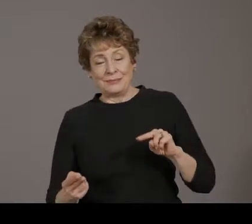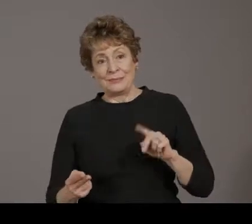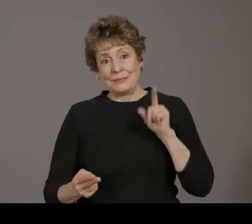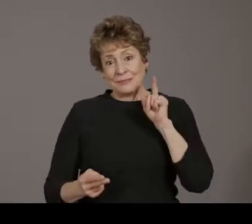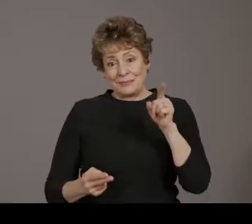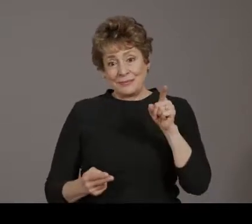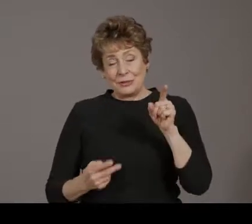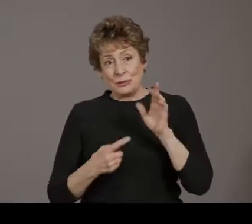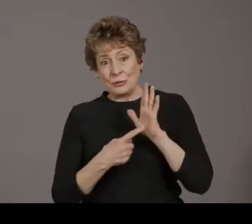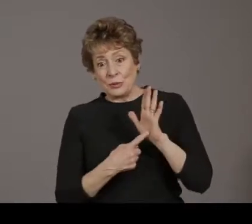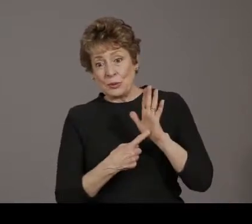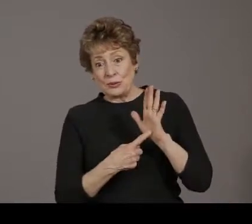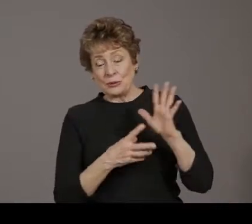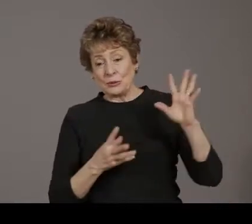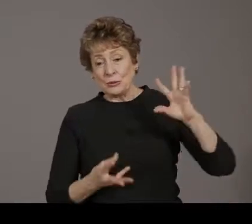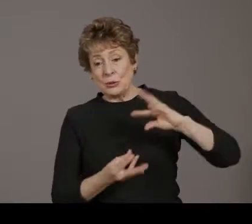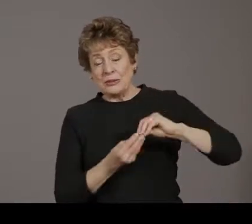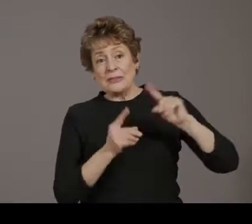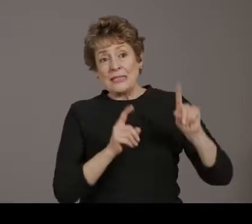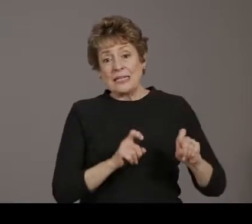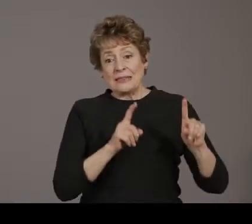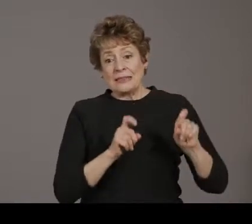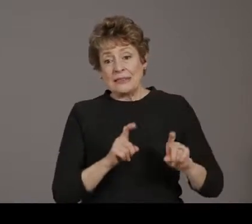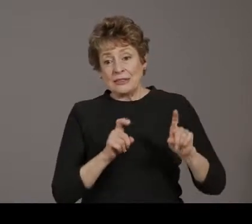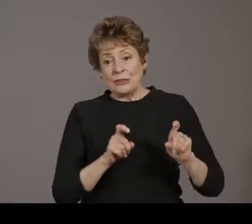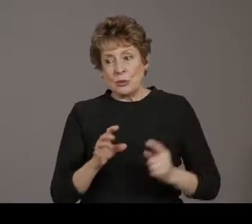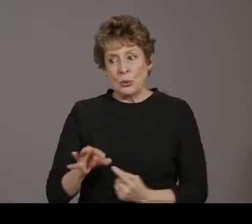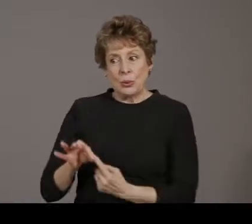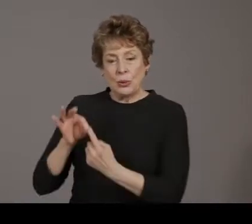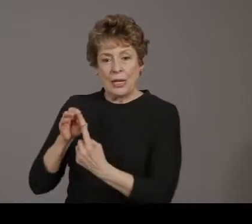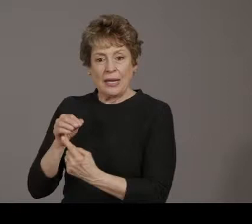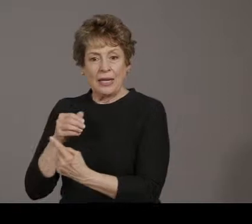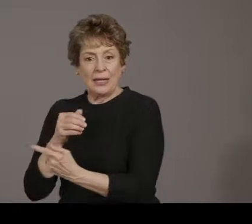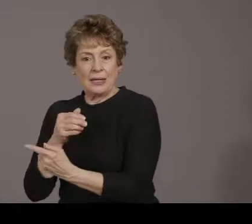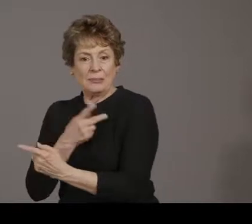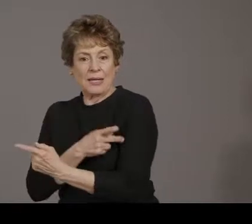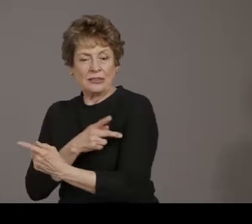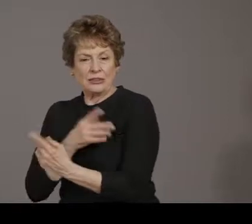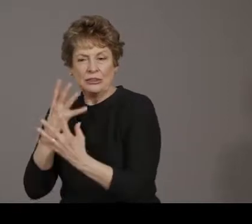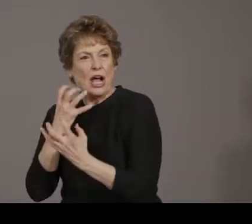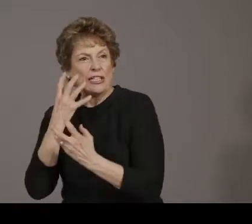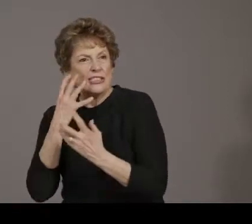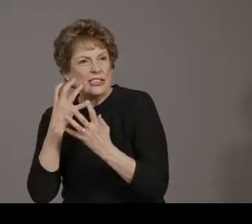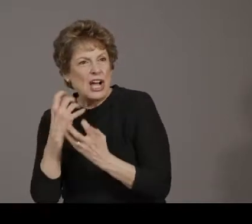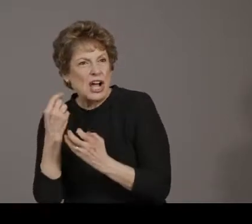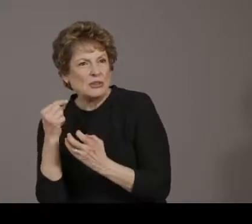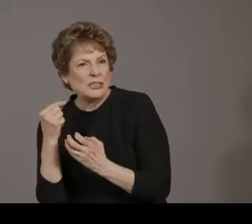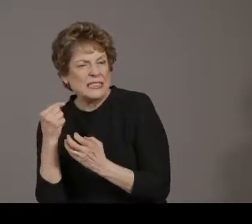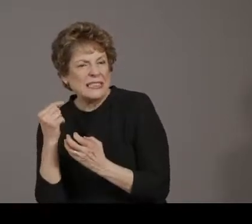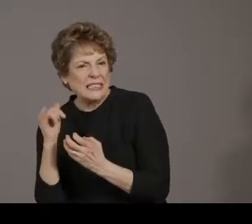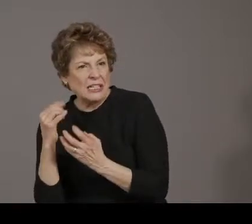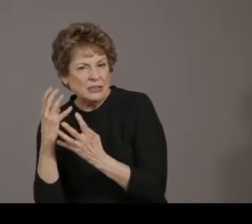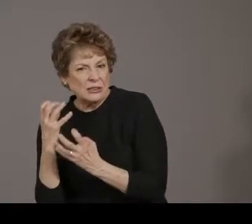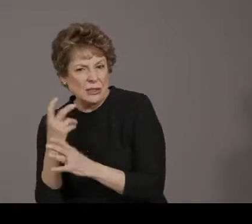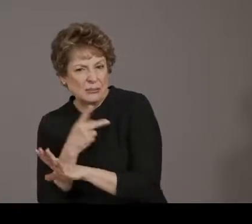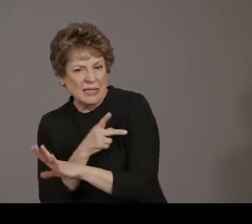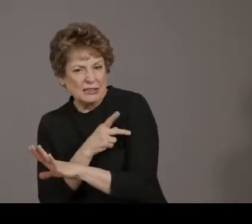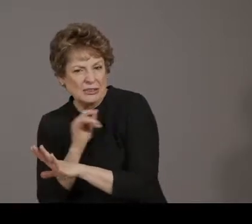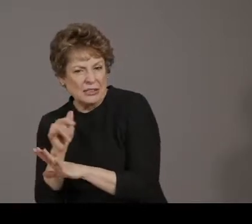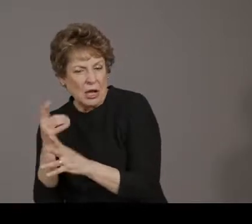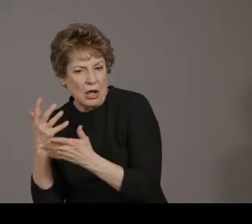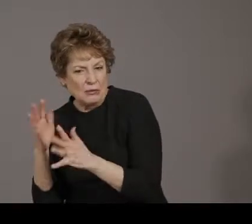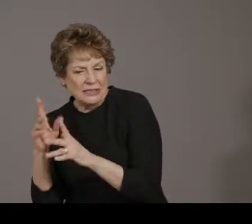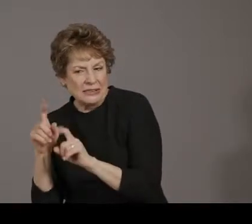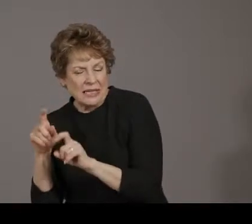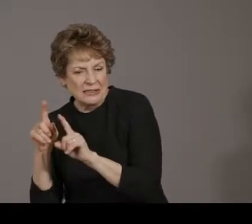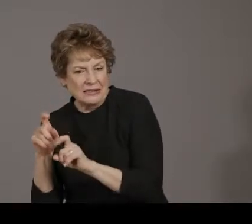of unique patients is the dark green bars. The number of tests that are performed in patients that have already gotten the test are